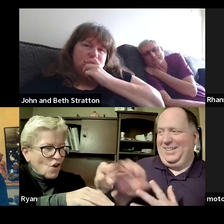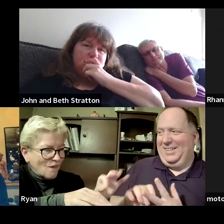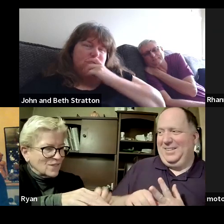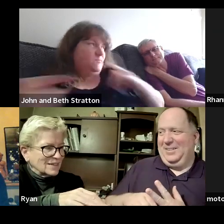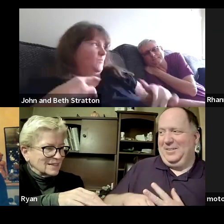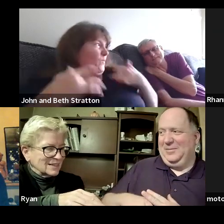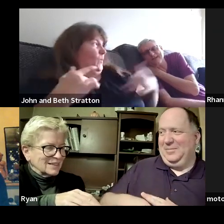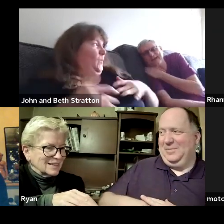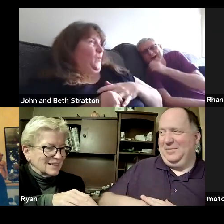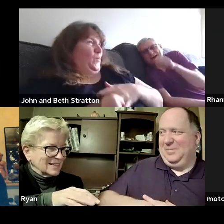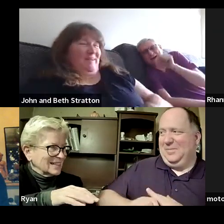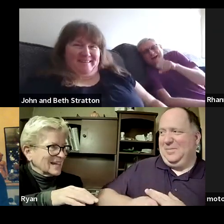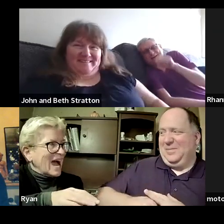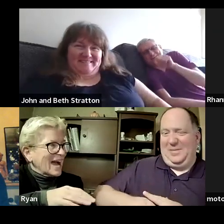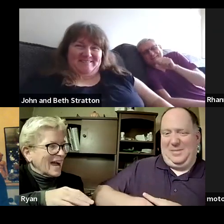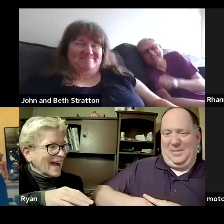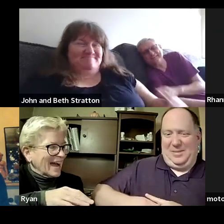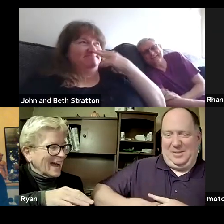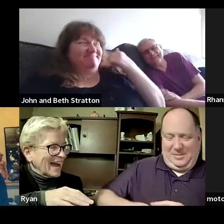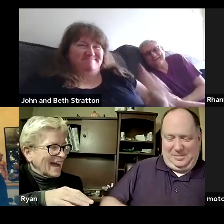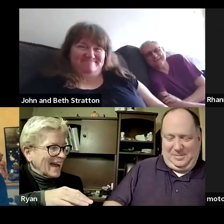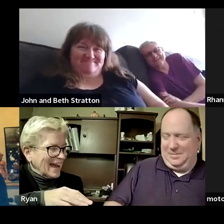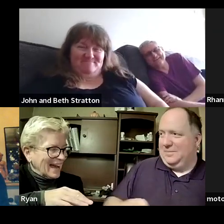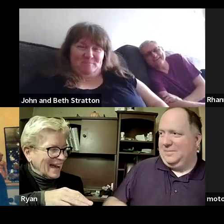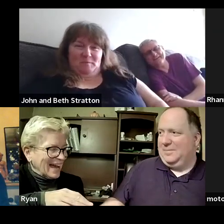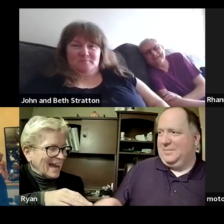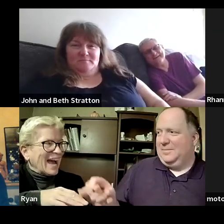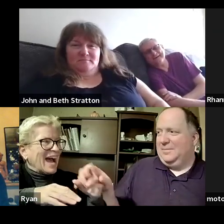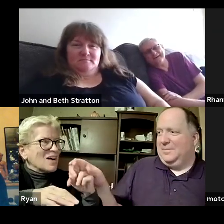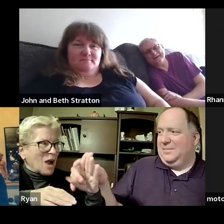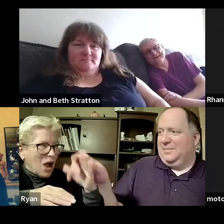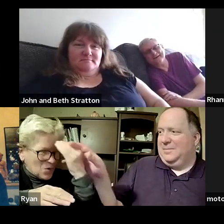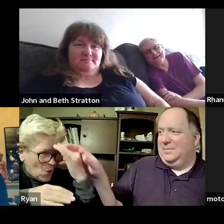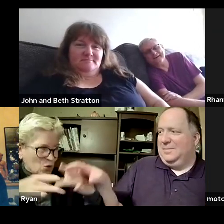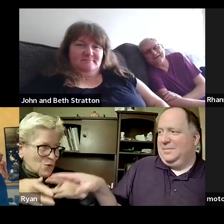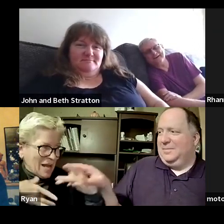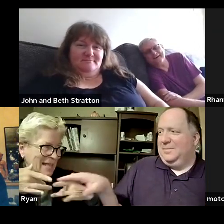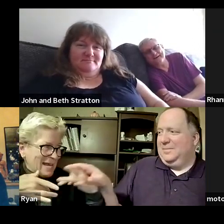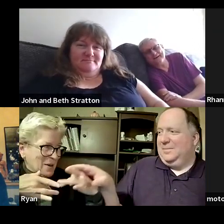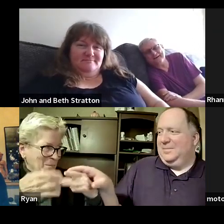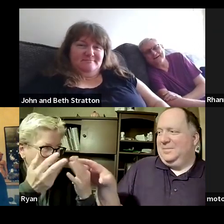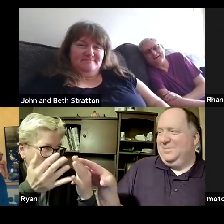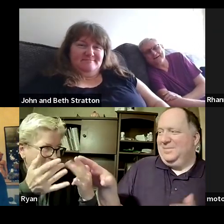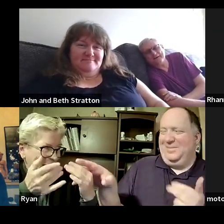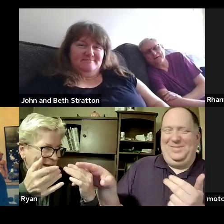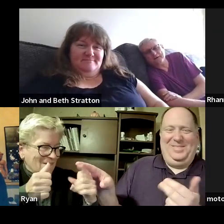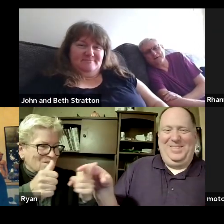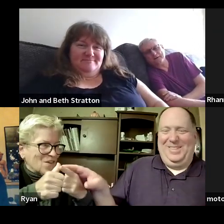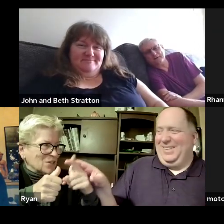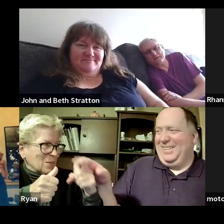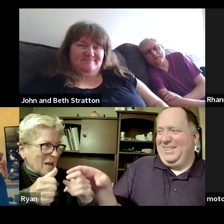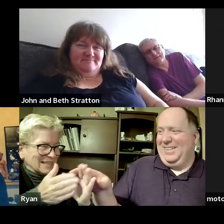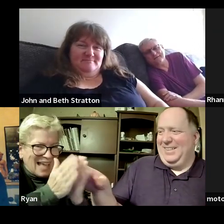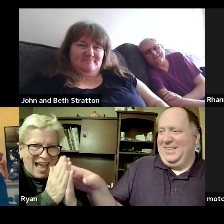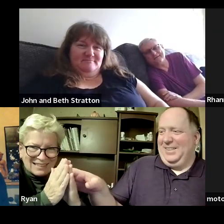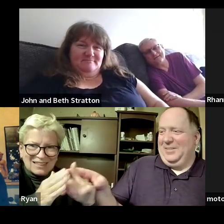i know you're excited i know you're excited ryan okay so we're getting there okay here we go so we're